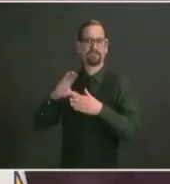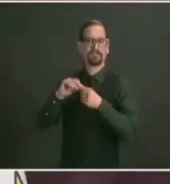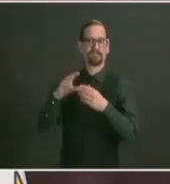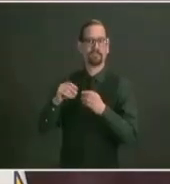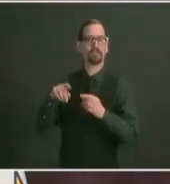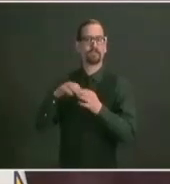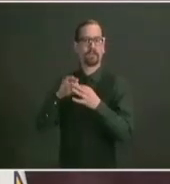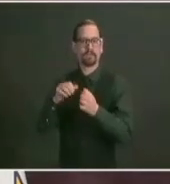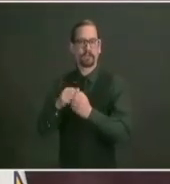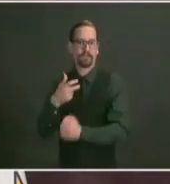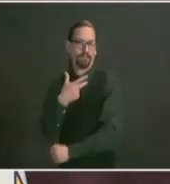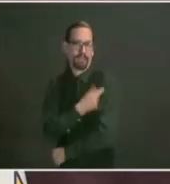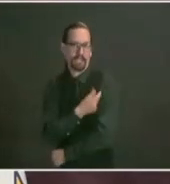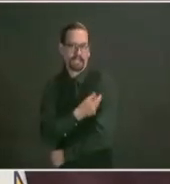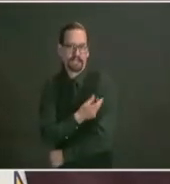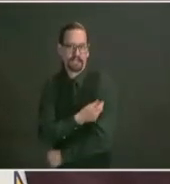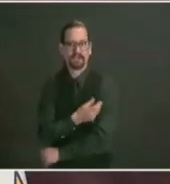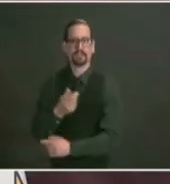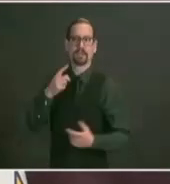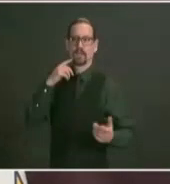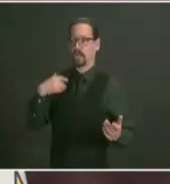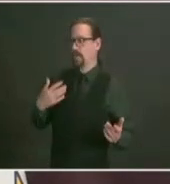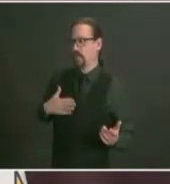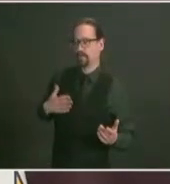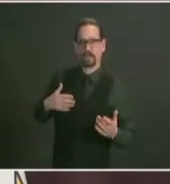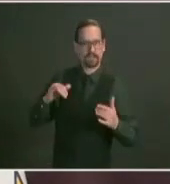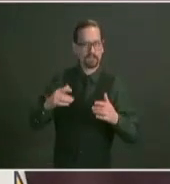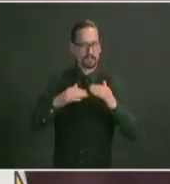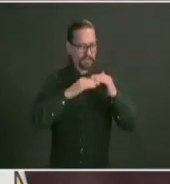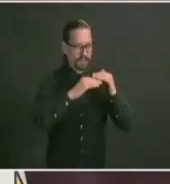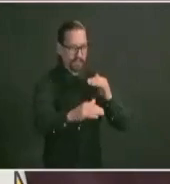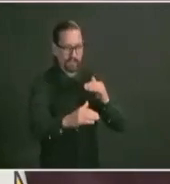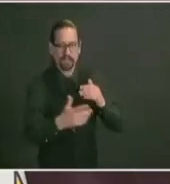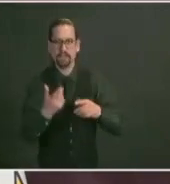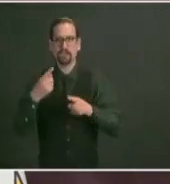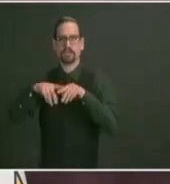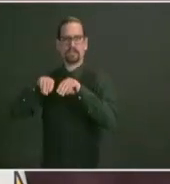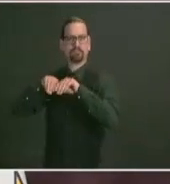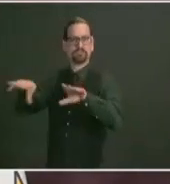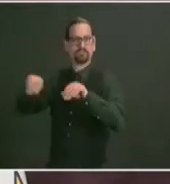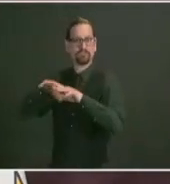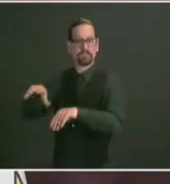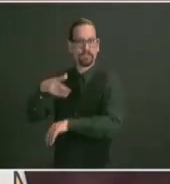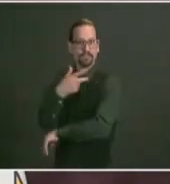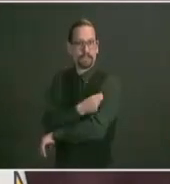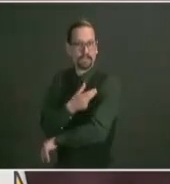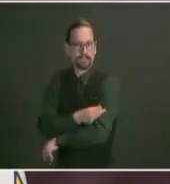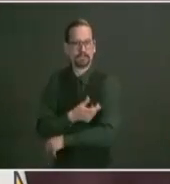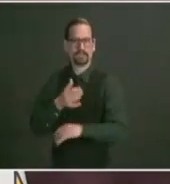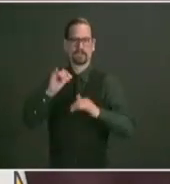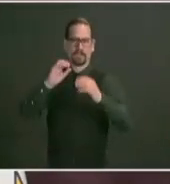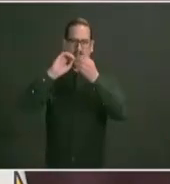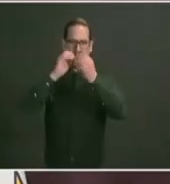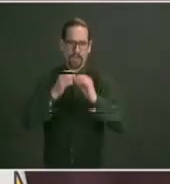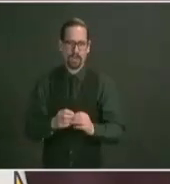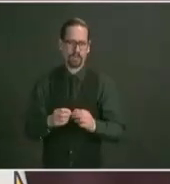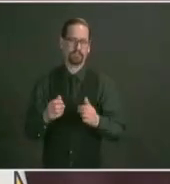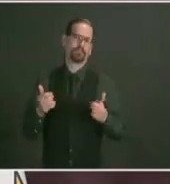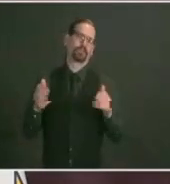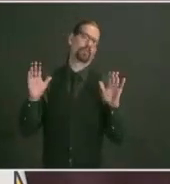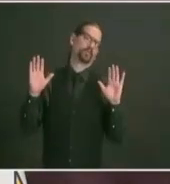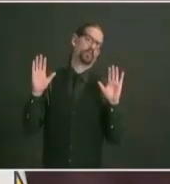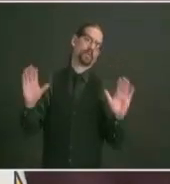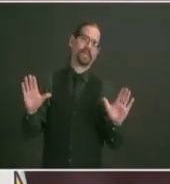of this stability in our public health data and this terrific progress on vaccinations enables us to continue to